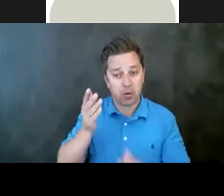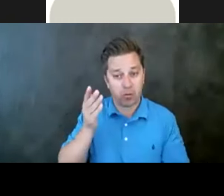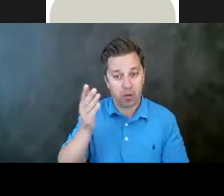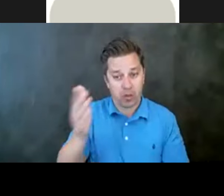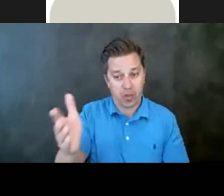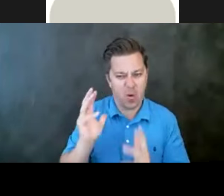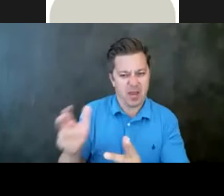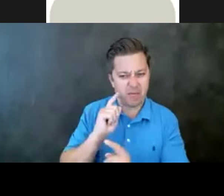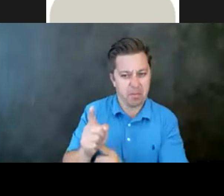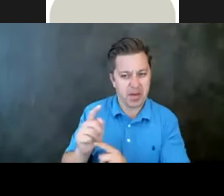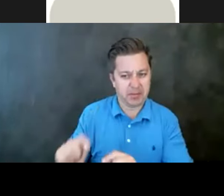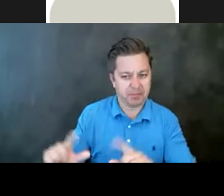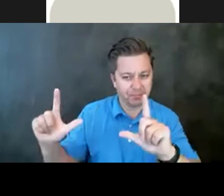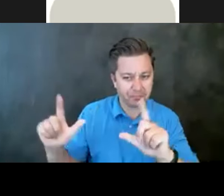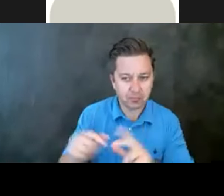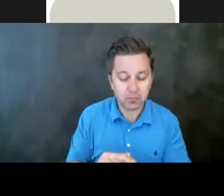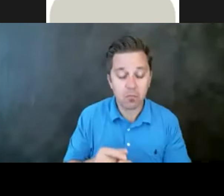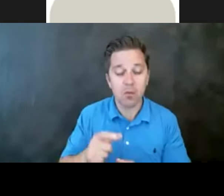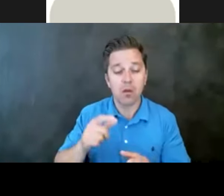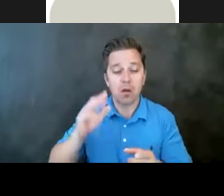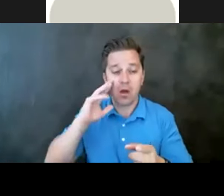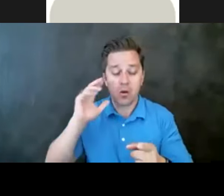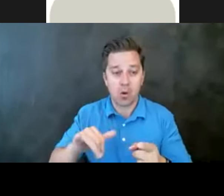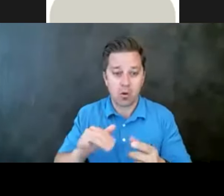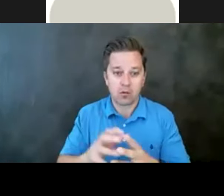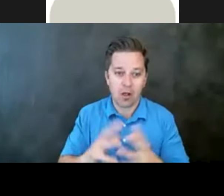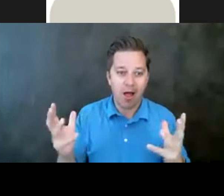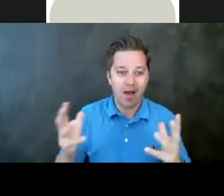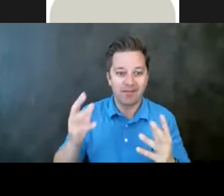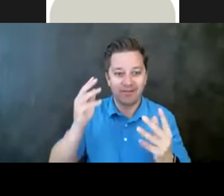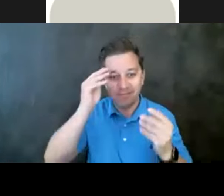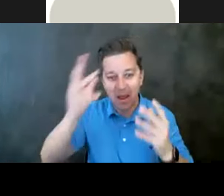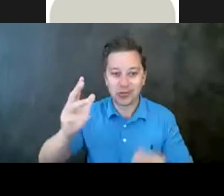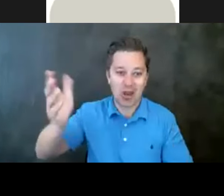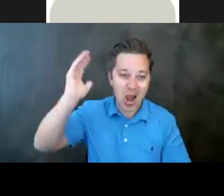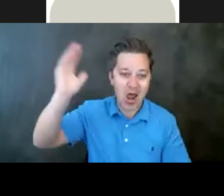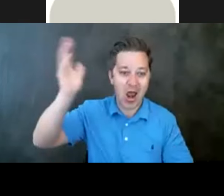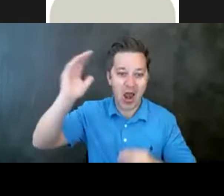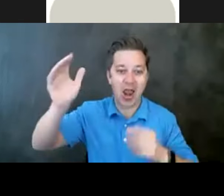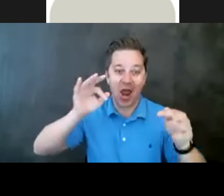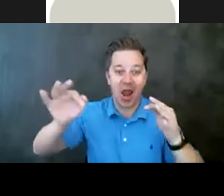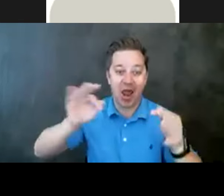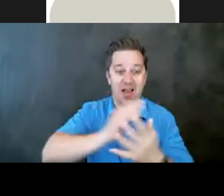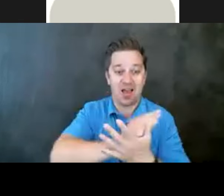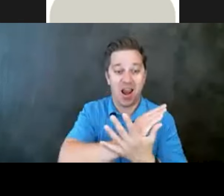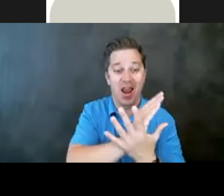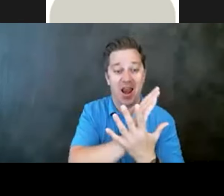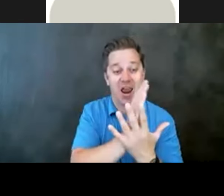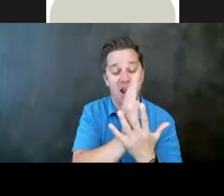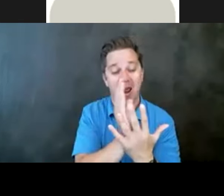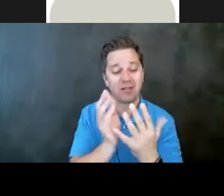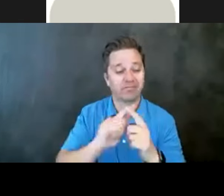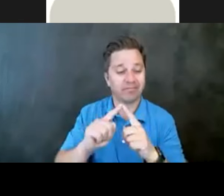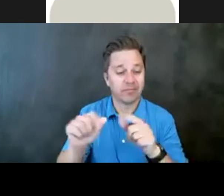this up for just a second. I know that was kind of a ton of content on all areas, again, acknowledging that the